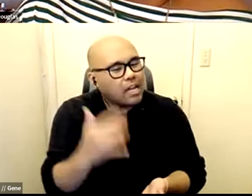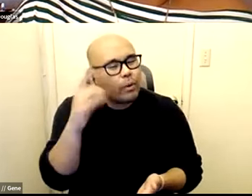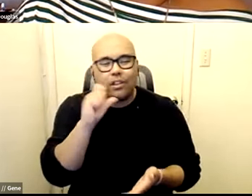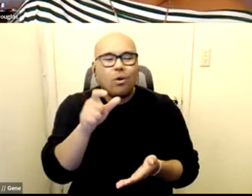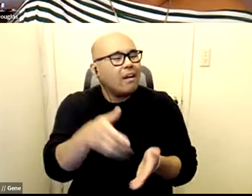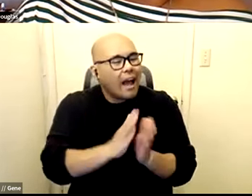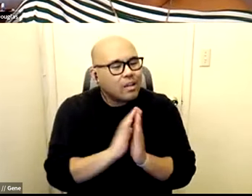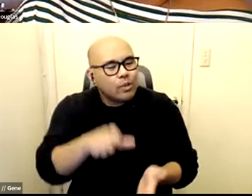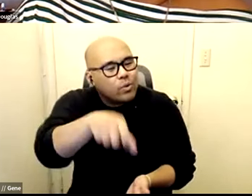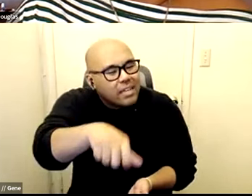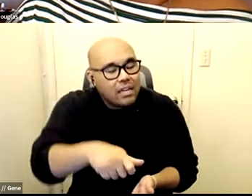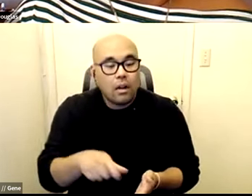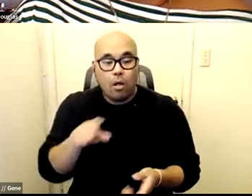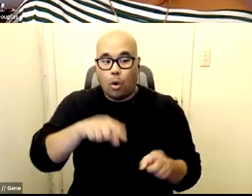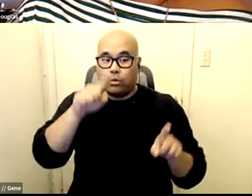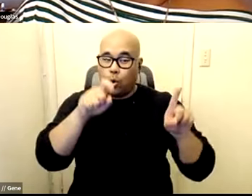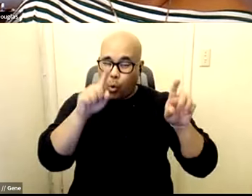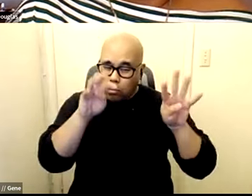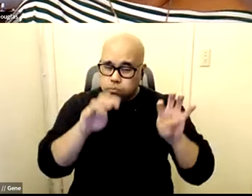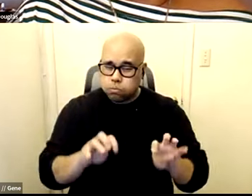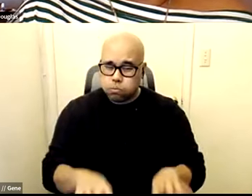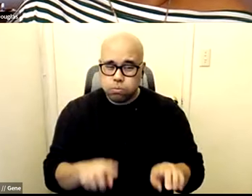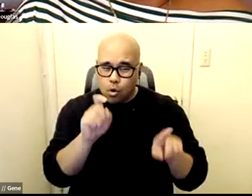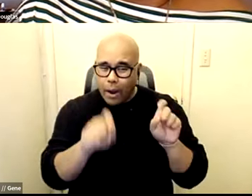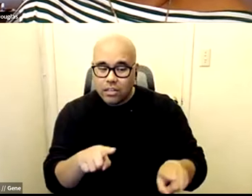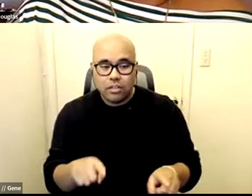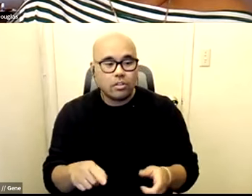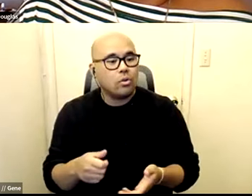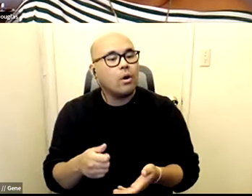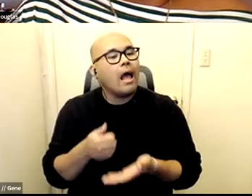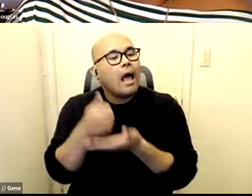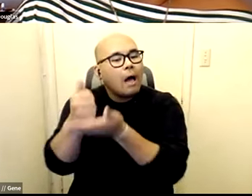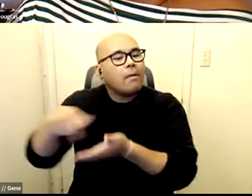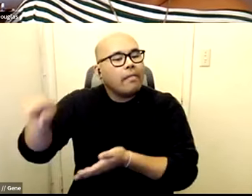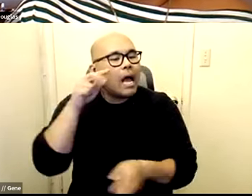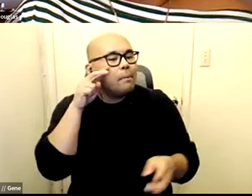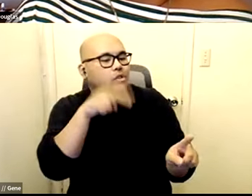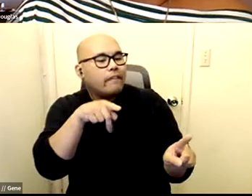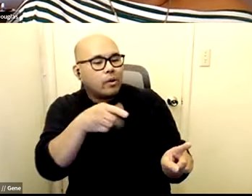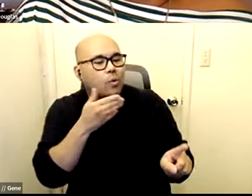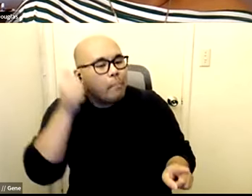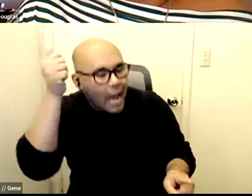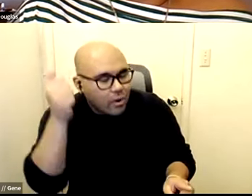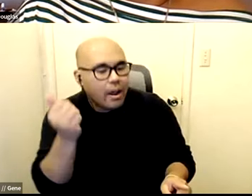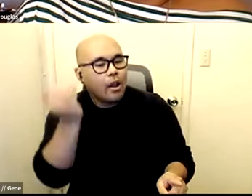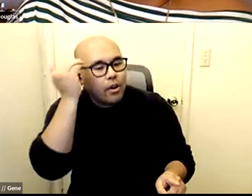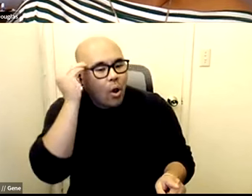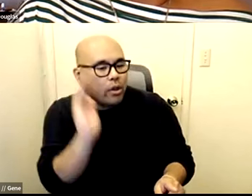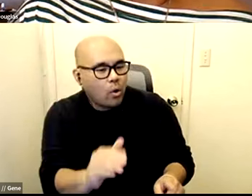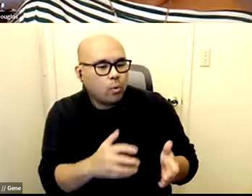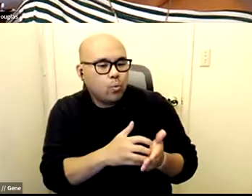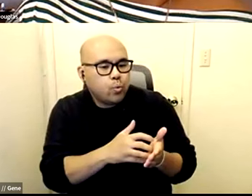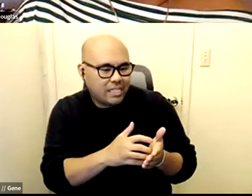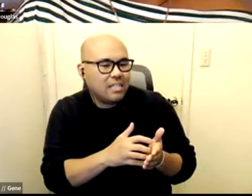questions are for them to be better positioned to surveillance you and know what your vulnerabilities are